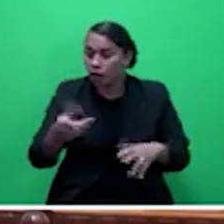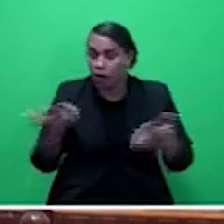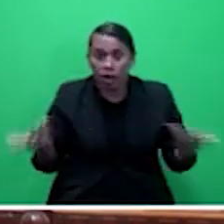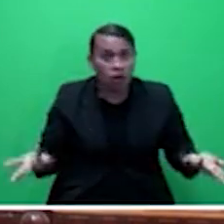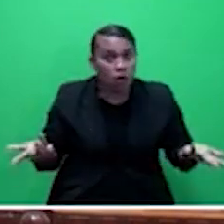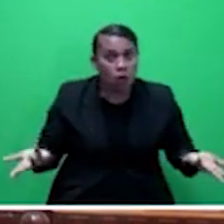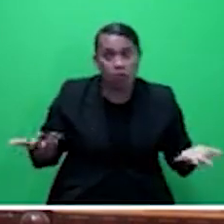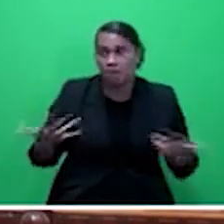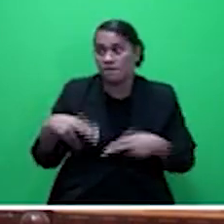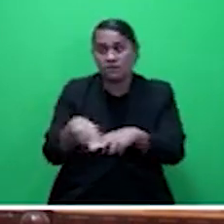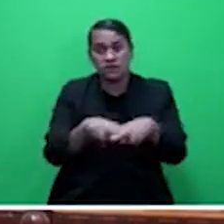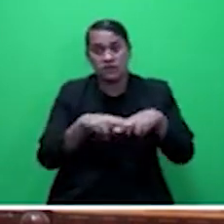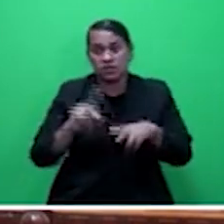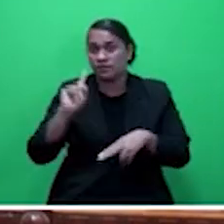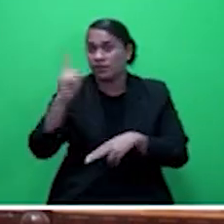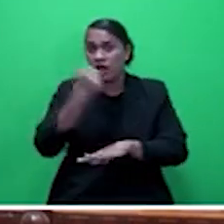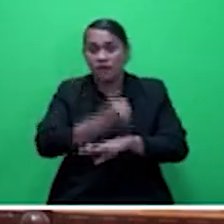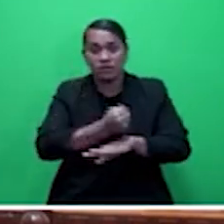First government.